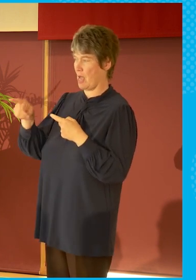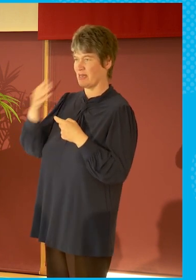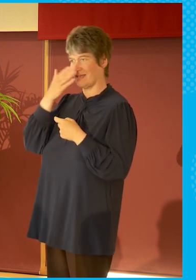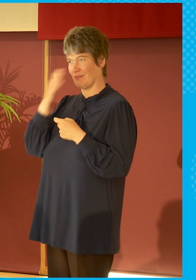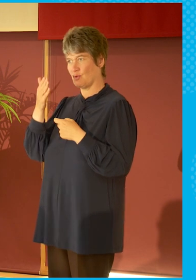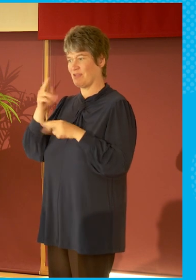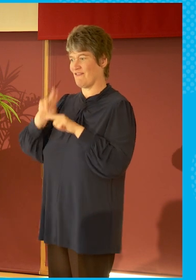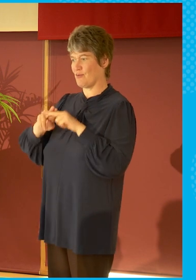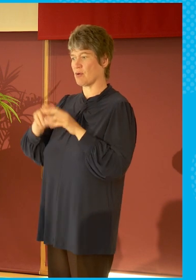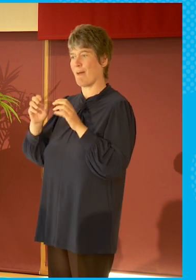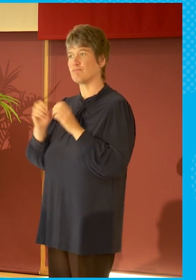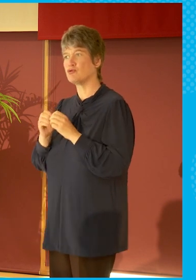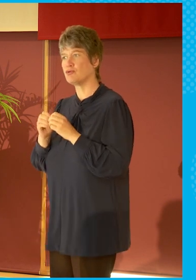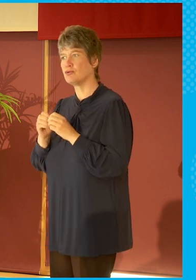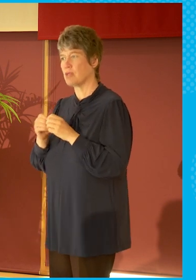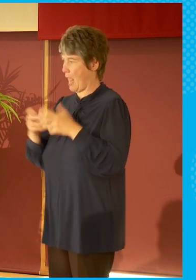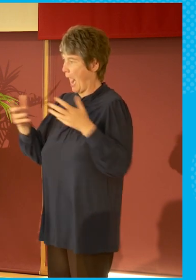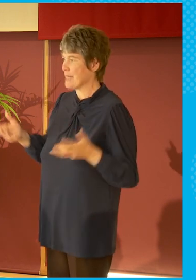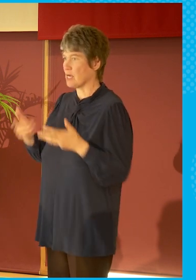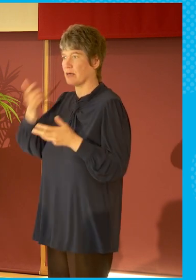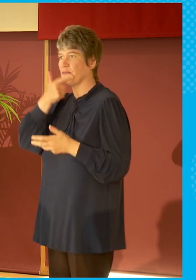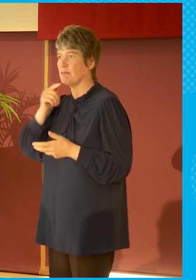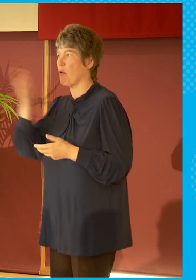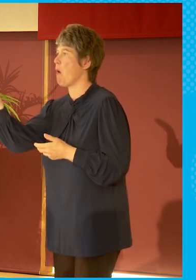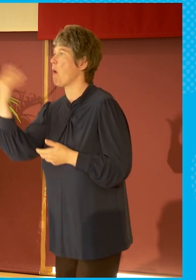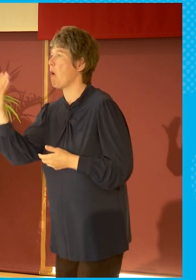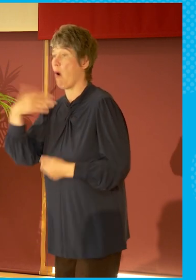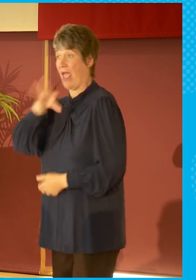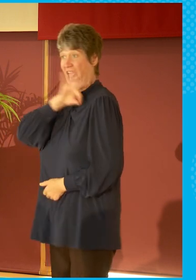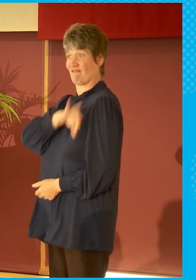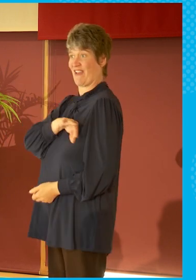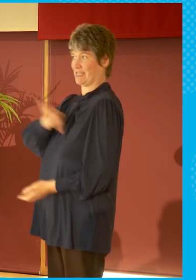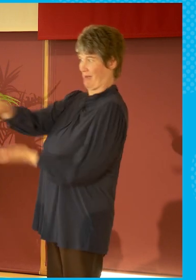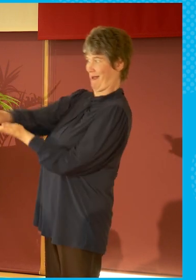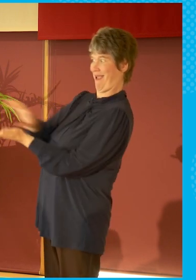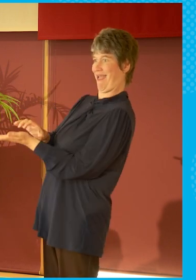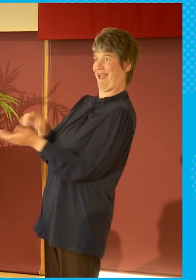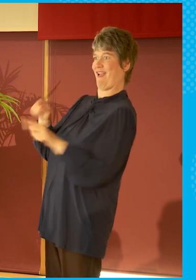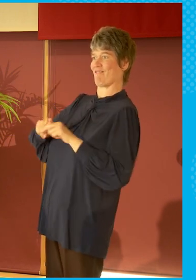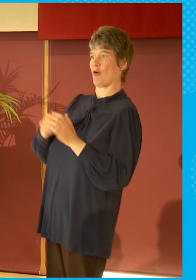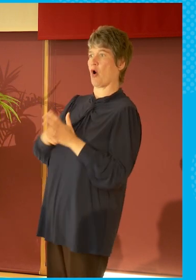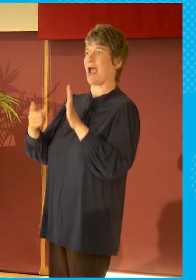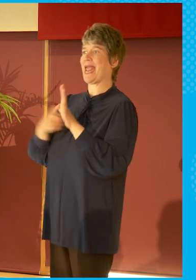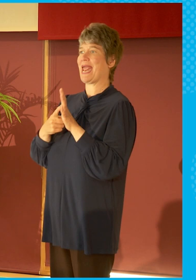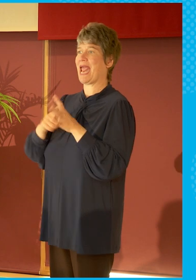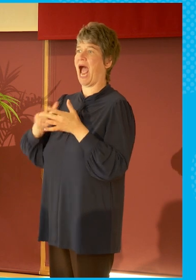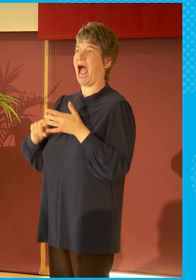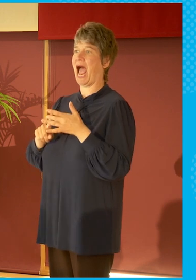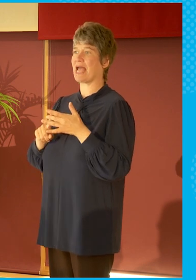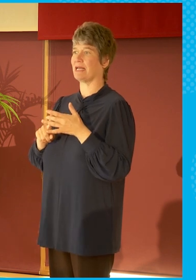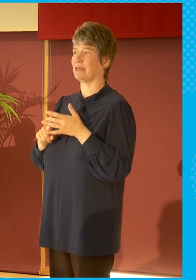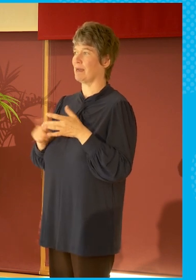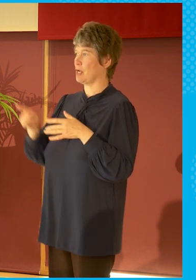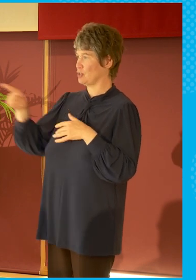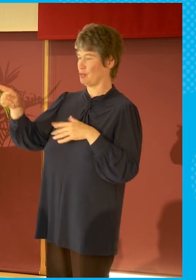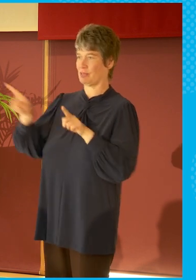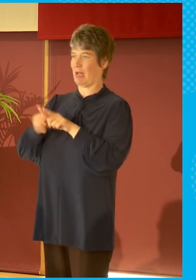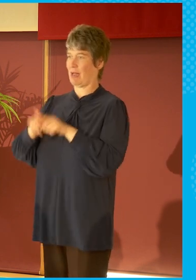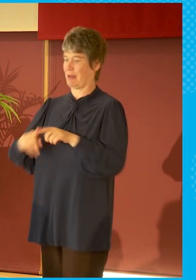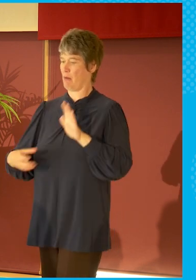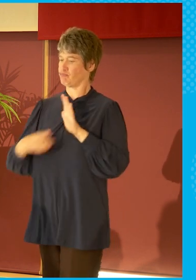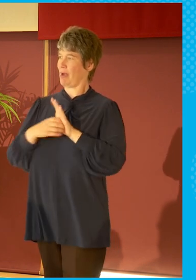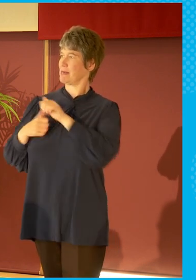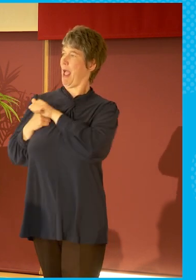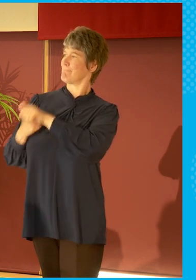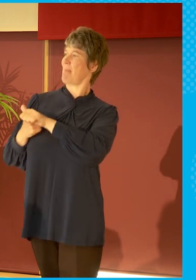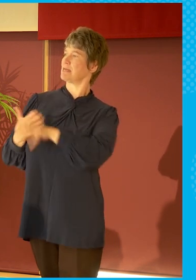invest in an AI company. She was effectively the brand ambassador for some products she'd, A, never heard of, and B, never